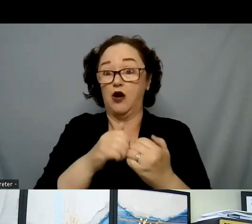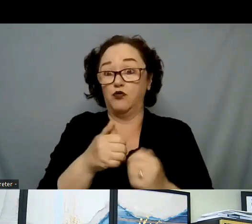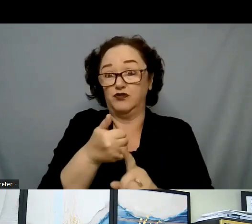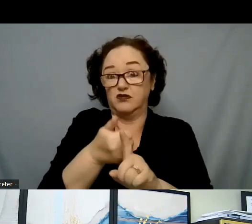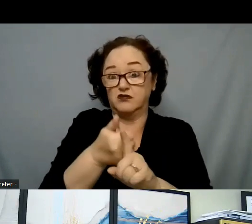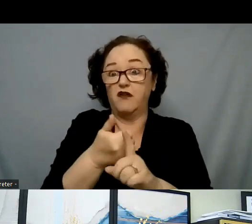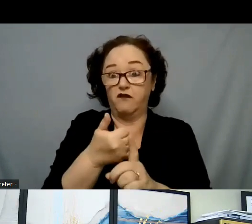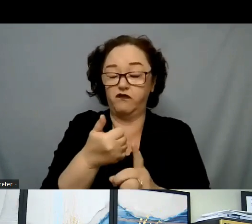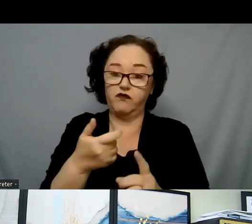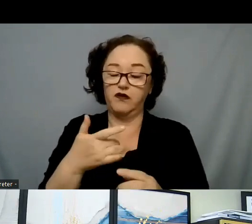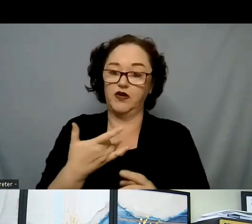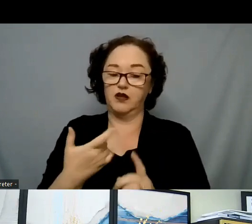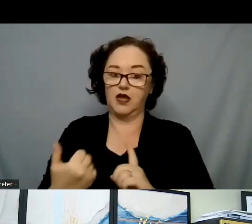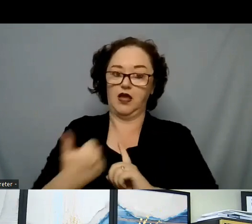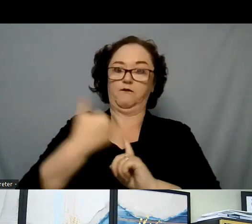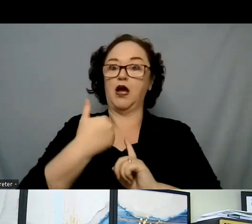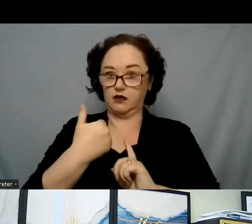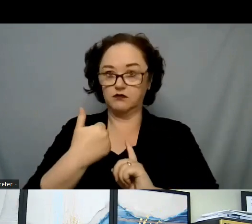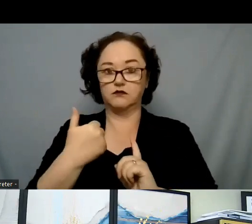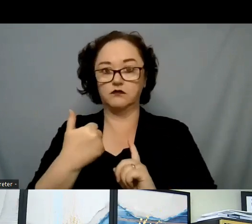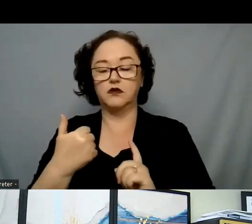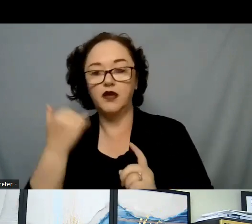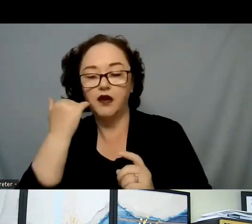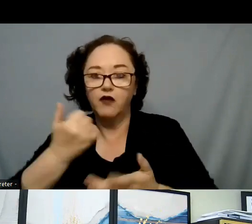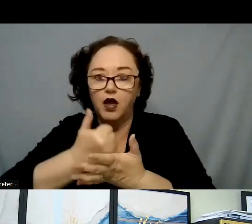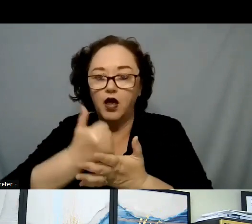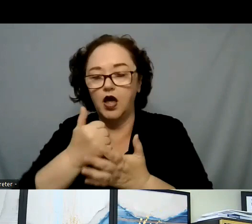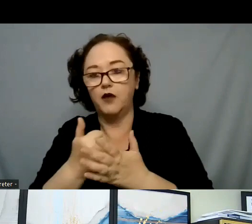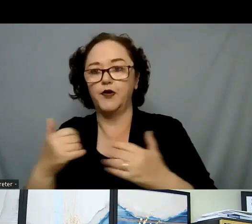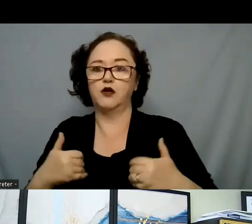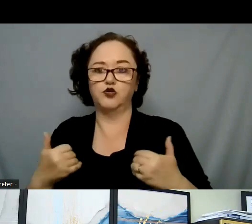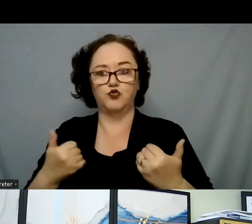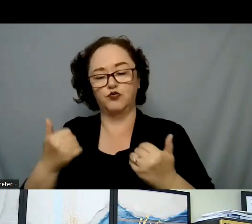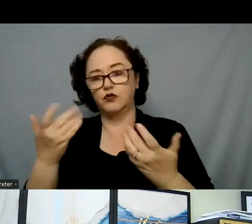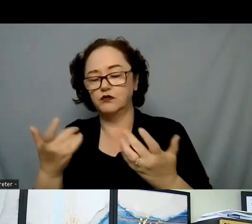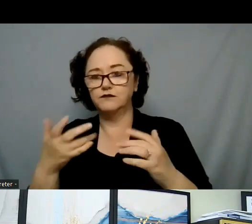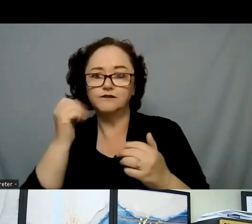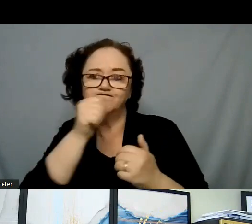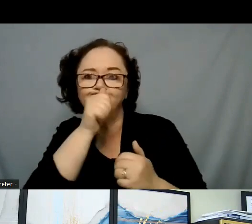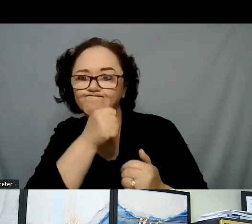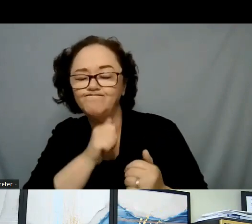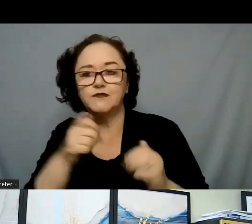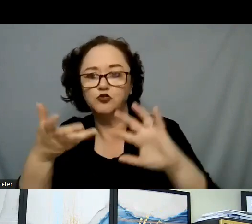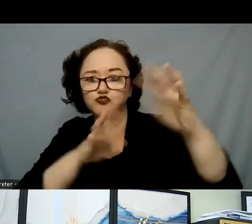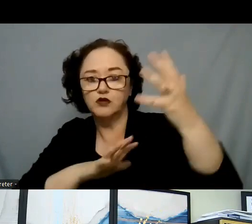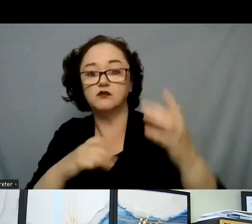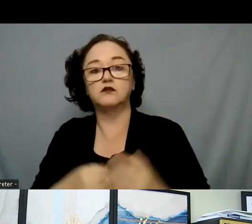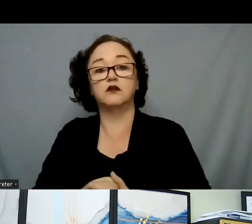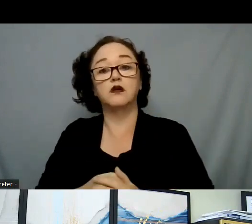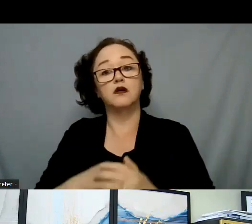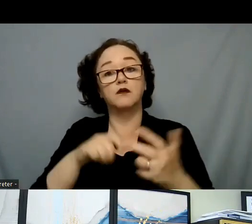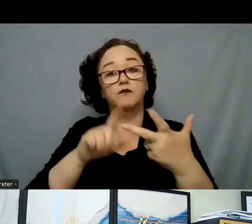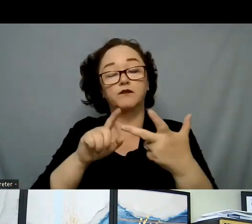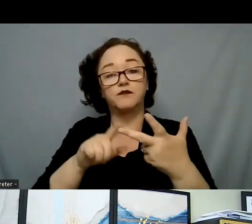during a crisis incident, and then to identify how spirituality or culture can be a